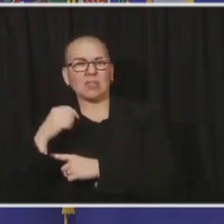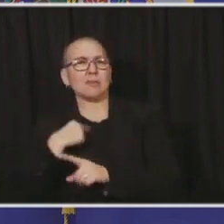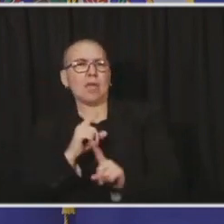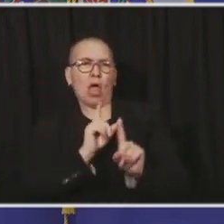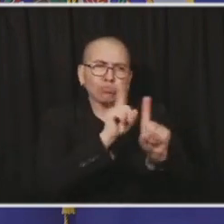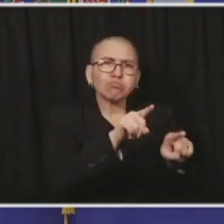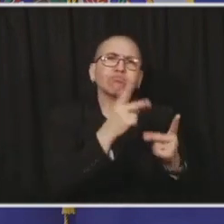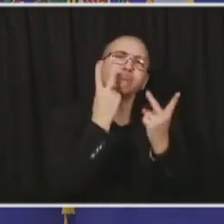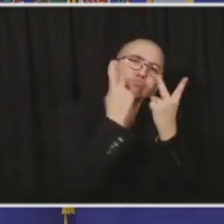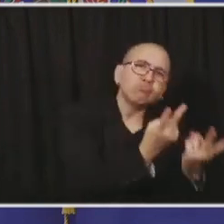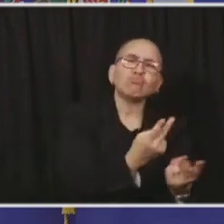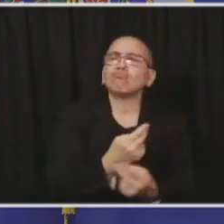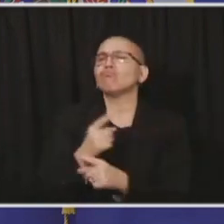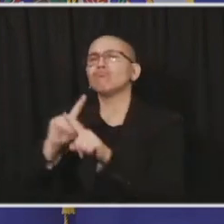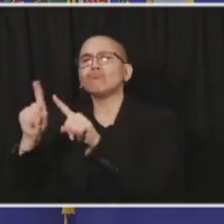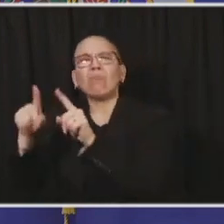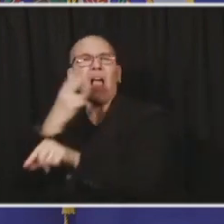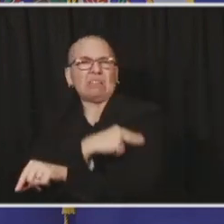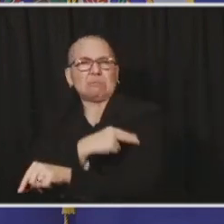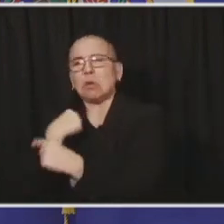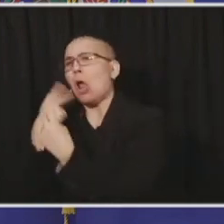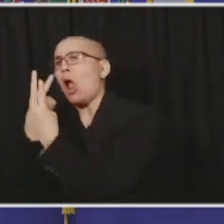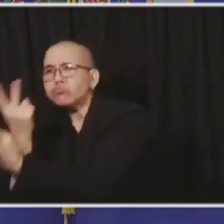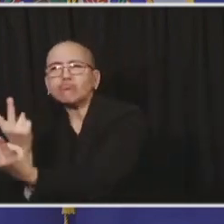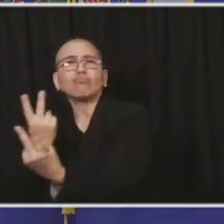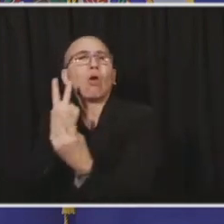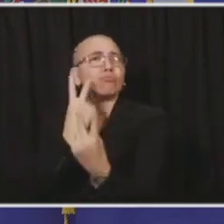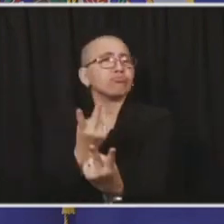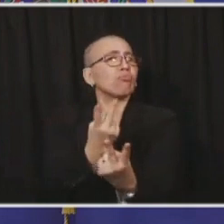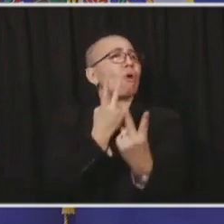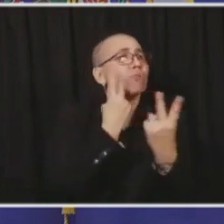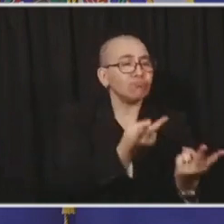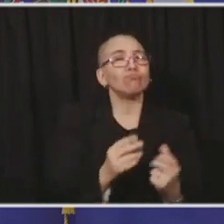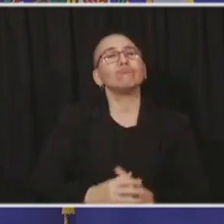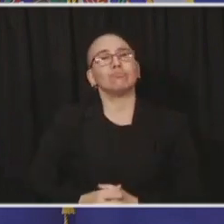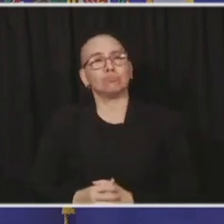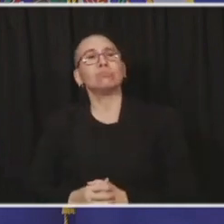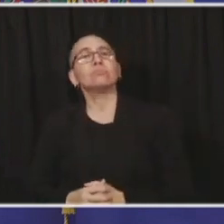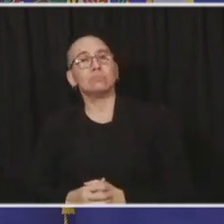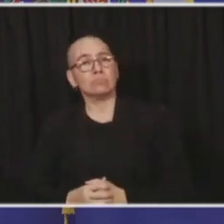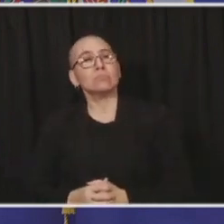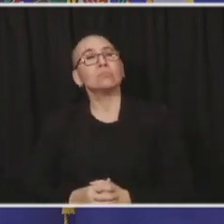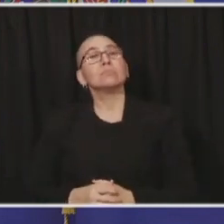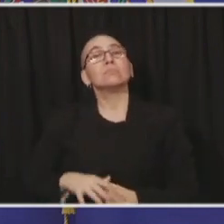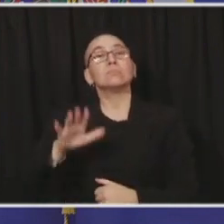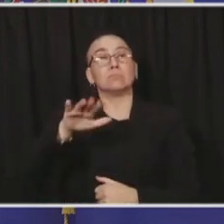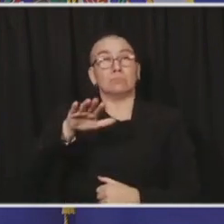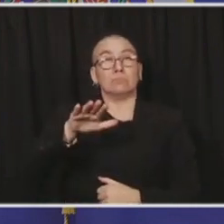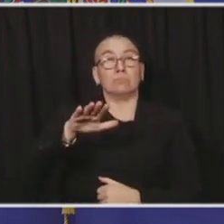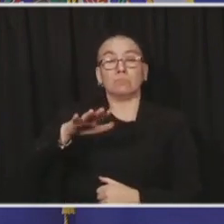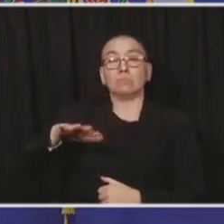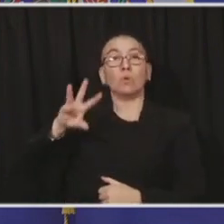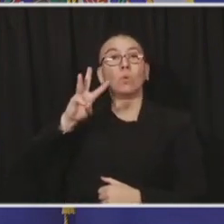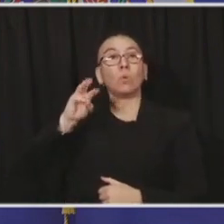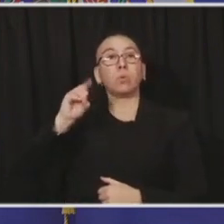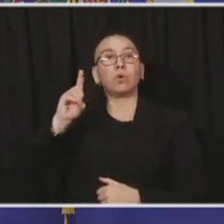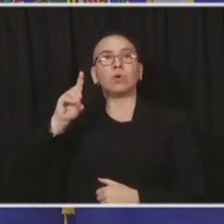a ward with a hallway down the middle with 35 ICU beds,